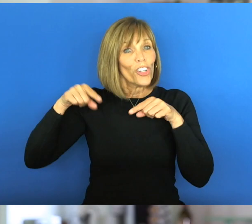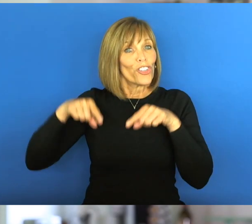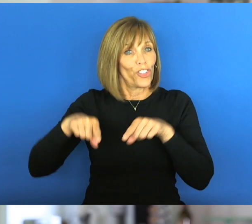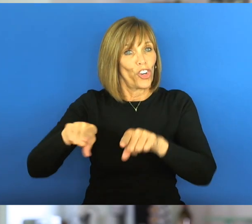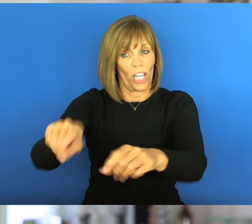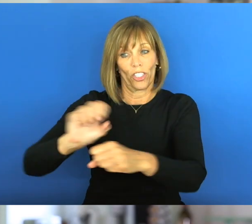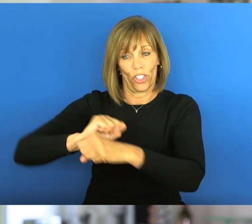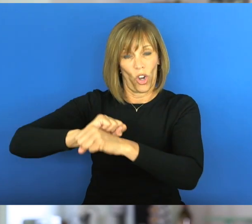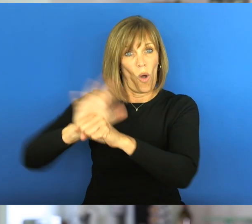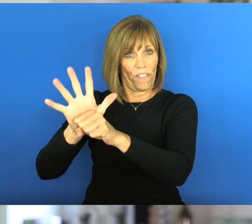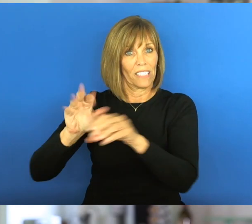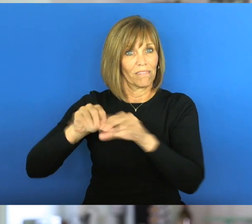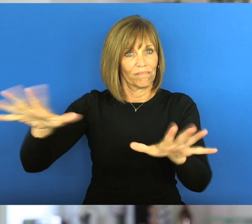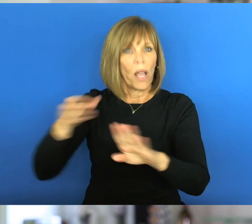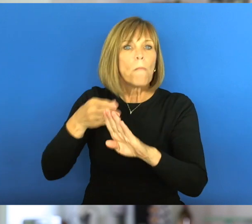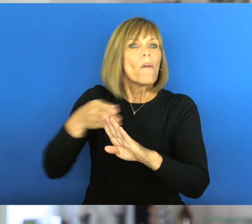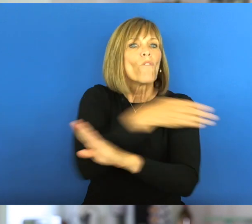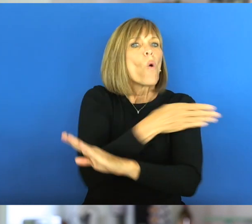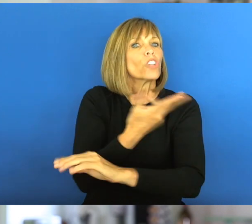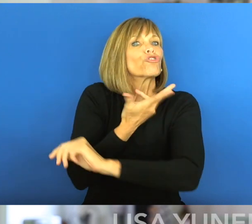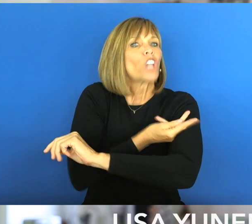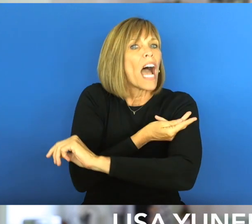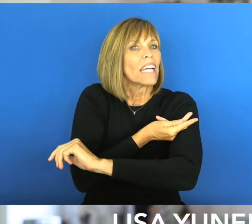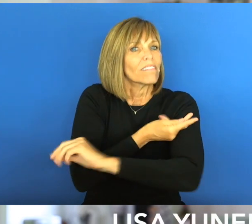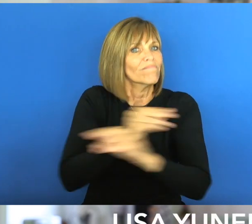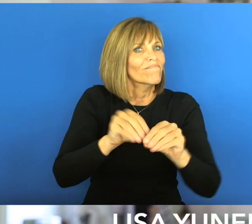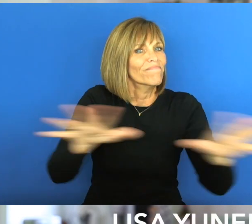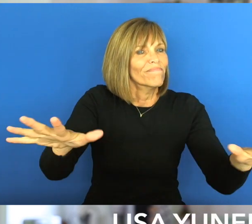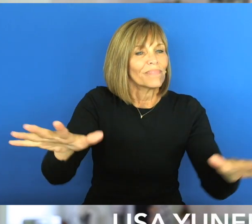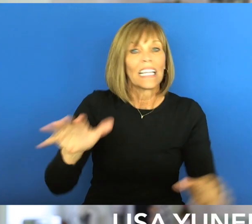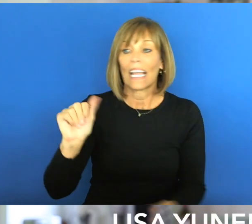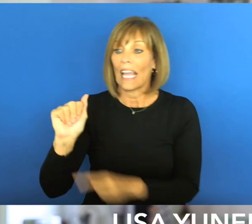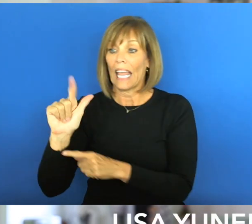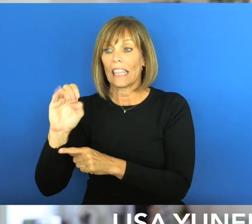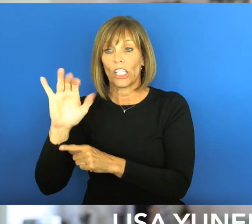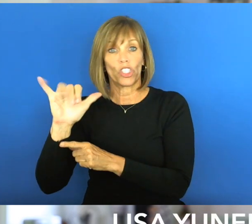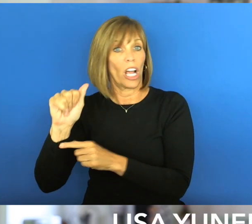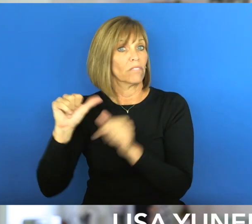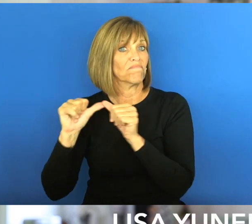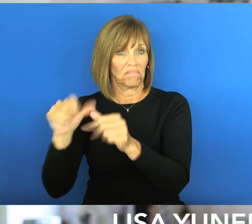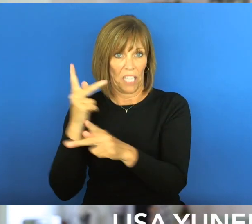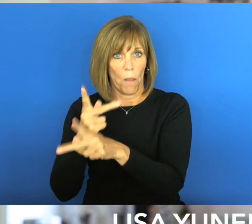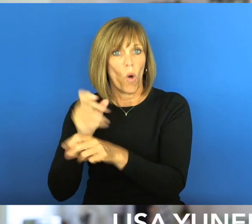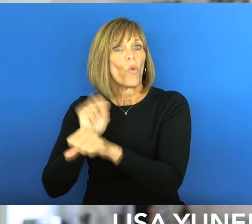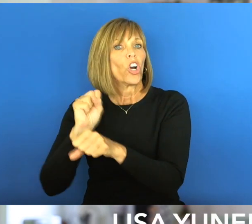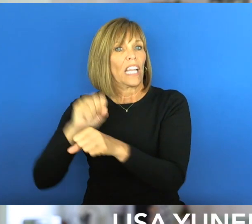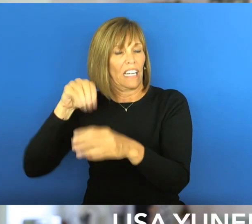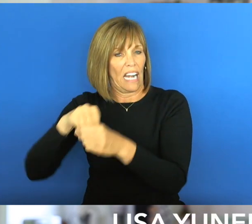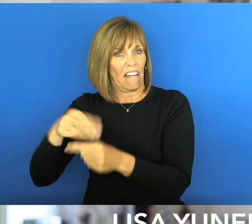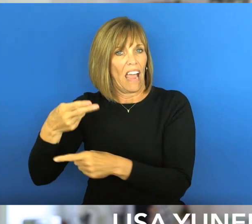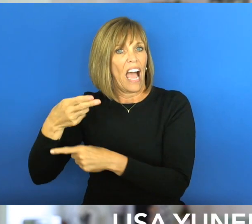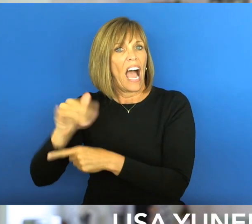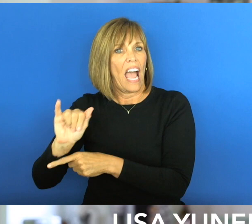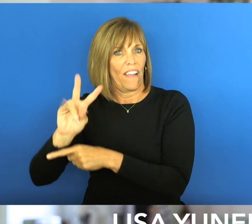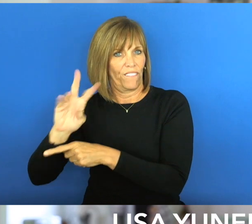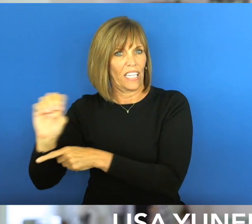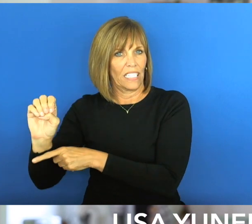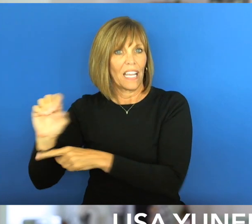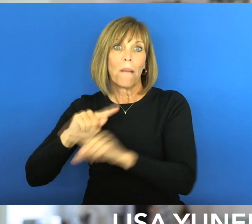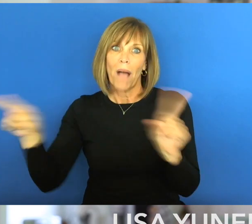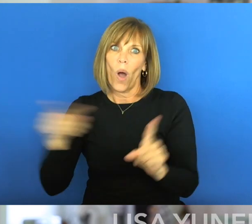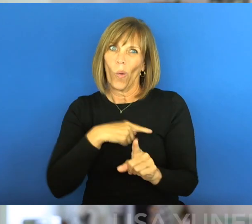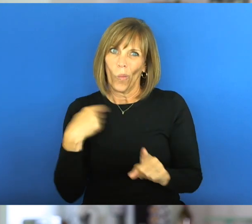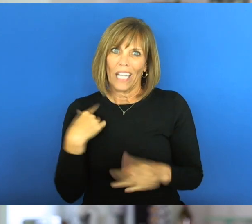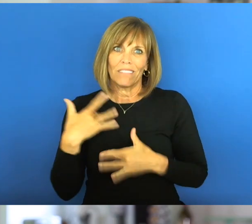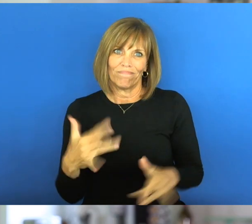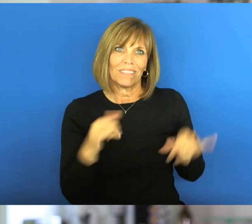So before the vaccine was available, Alicia did keep working at Hy-Vee and we,